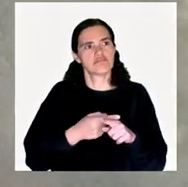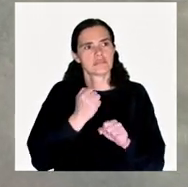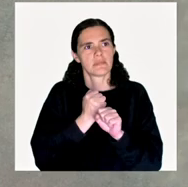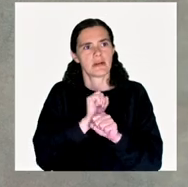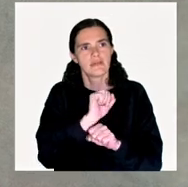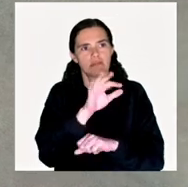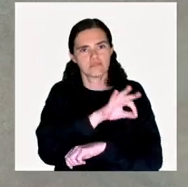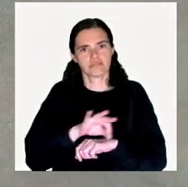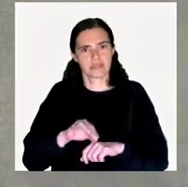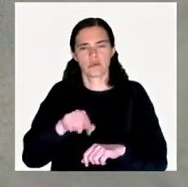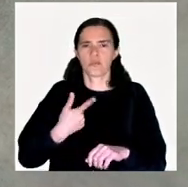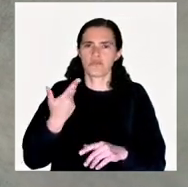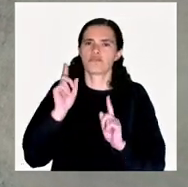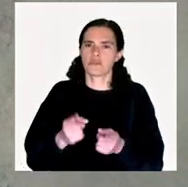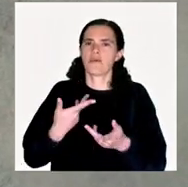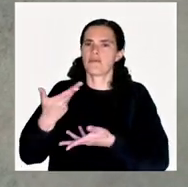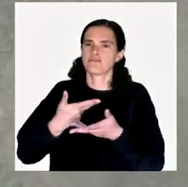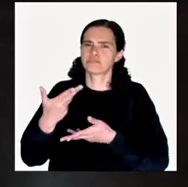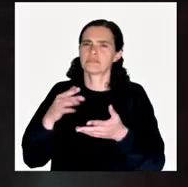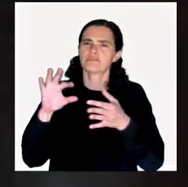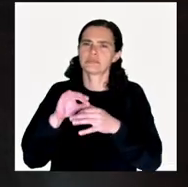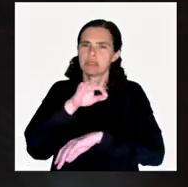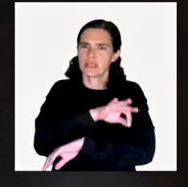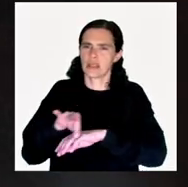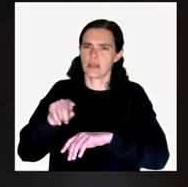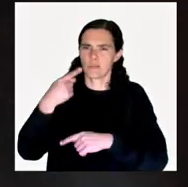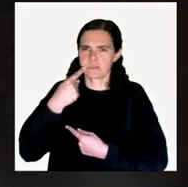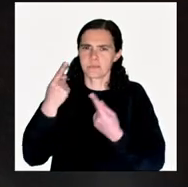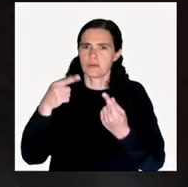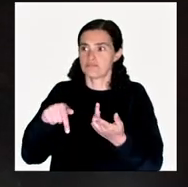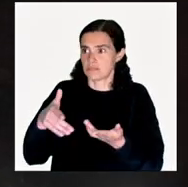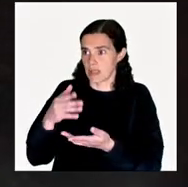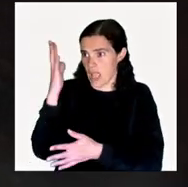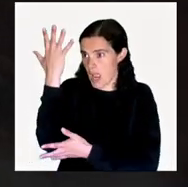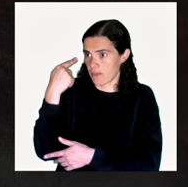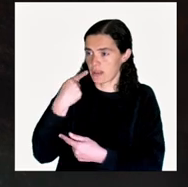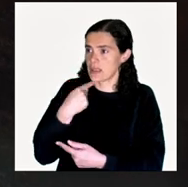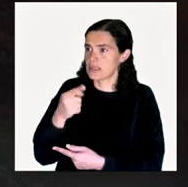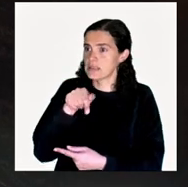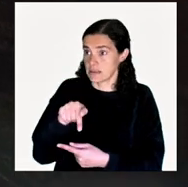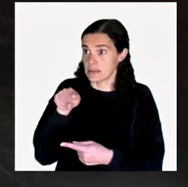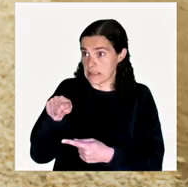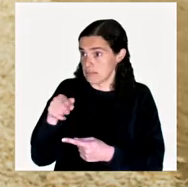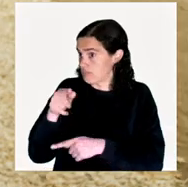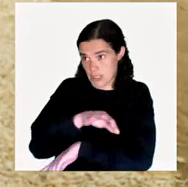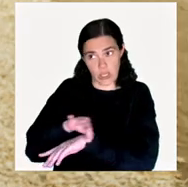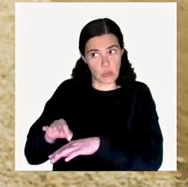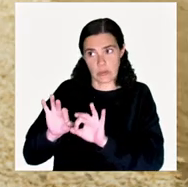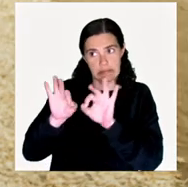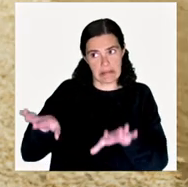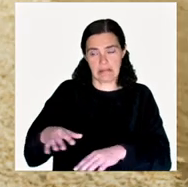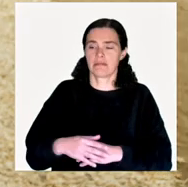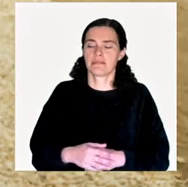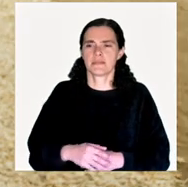in his work with architecture. And when I started to talk to him about architecture, he showed me an image of this tree and said, this is